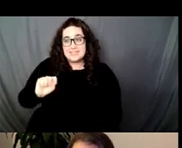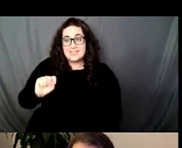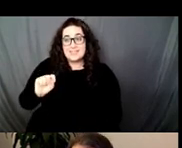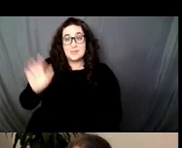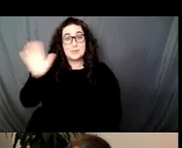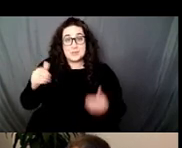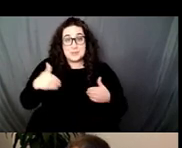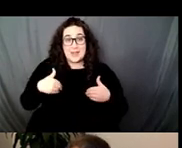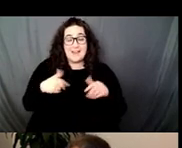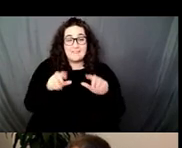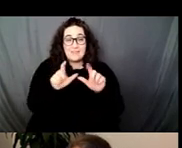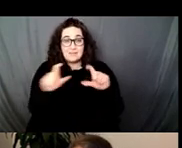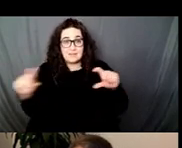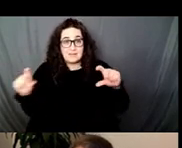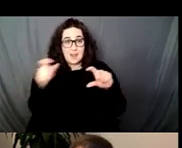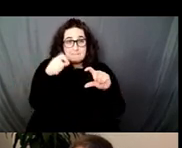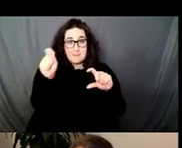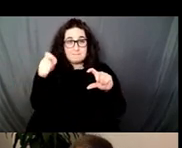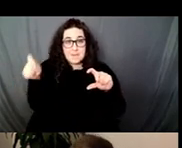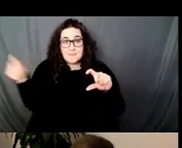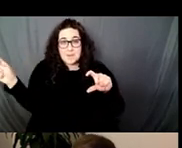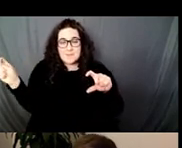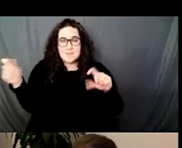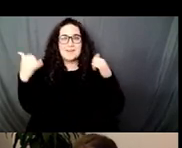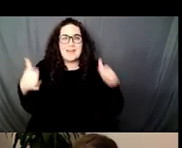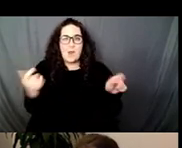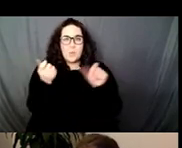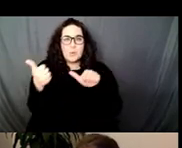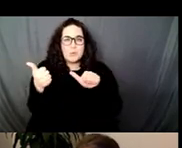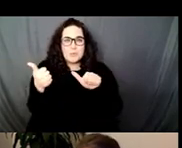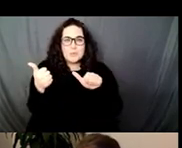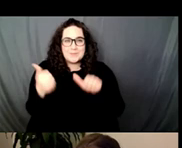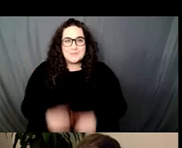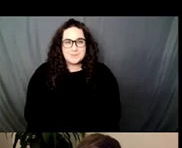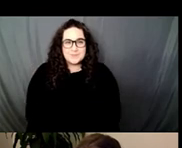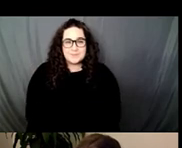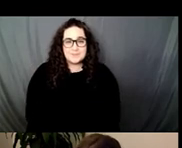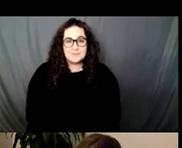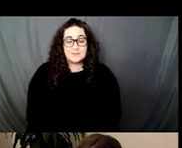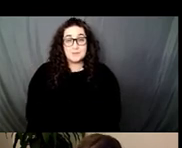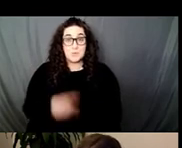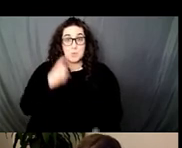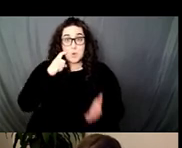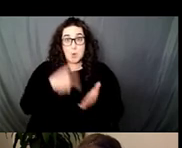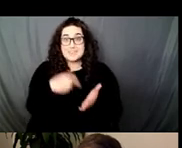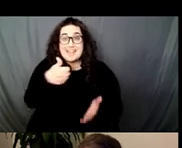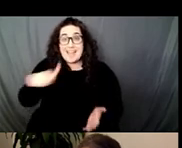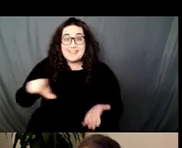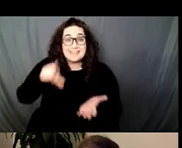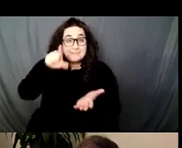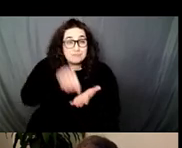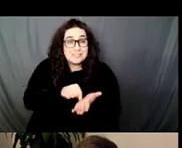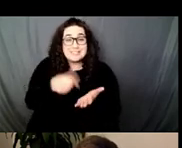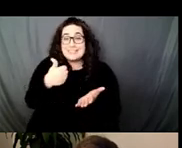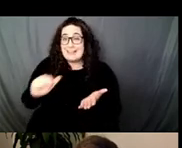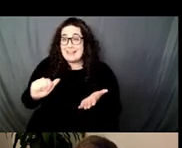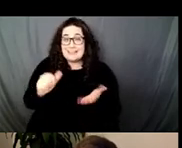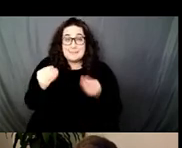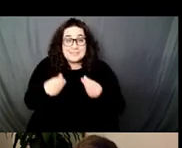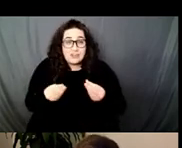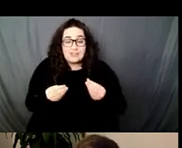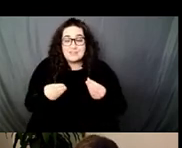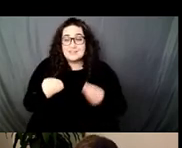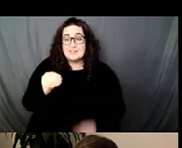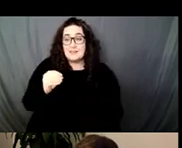alive. So you'll notice in virtually all publications and promotional materials, the accents over the E and the A in his name don't appear.